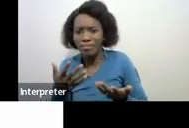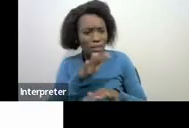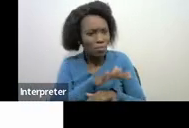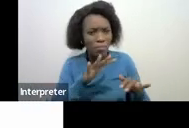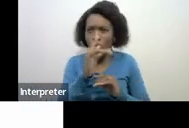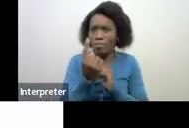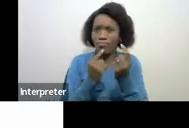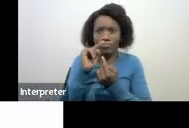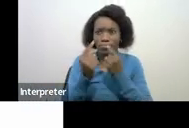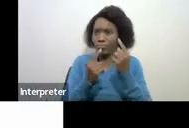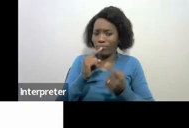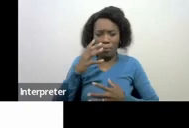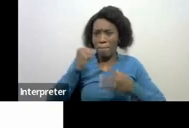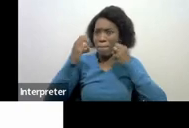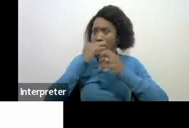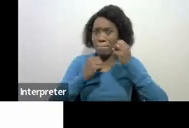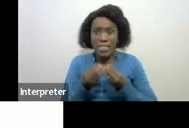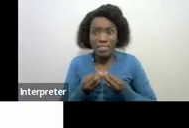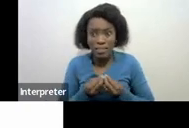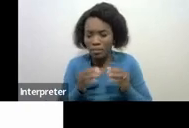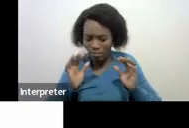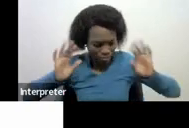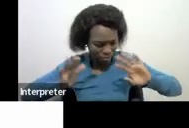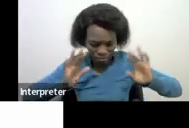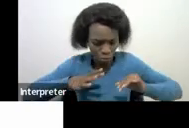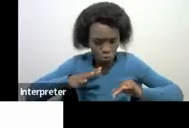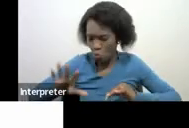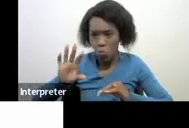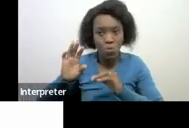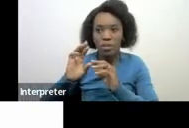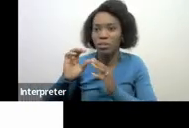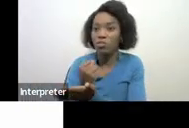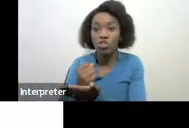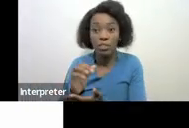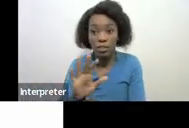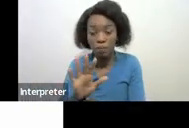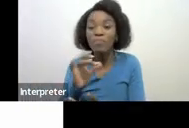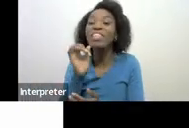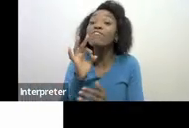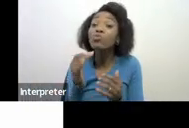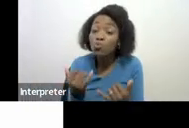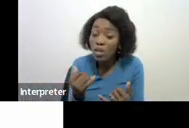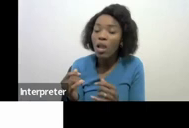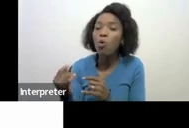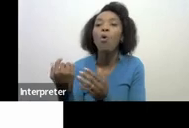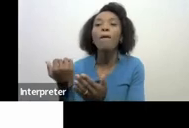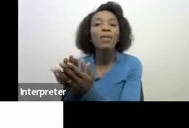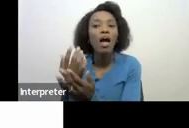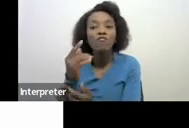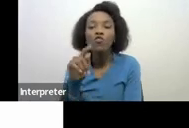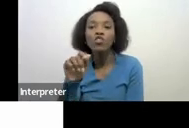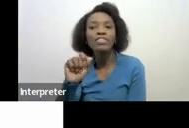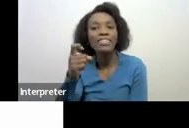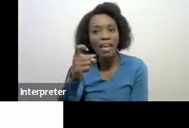to confiscate whatever I have if you go and apply today for your tax number whether it's fat or income